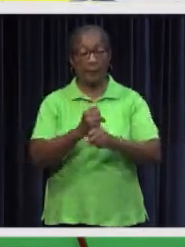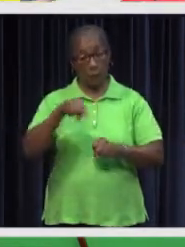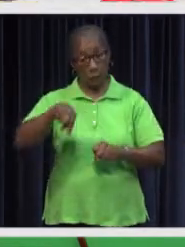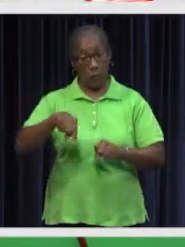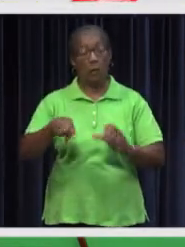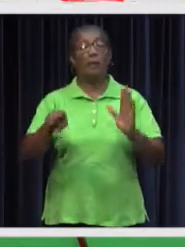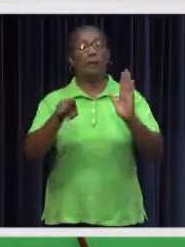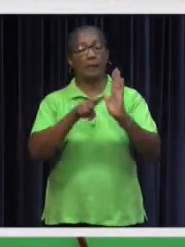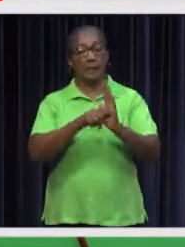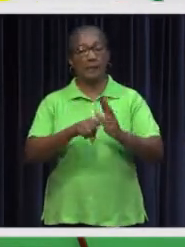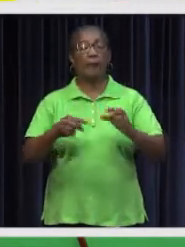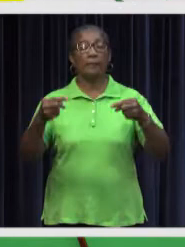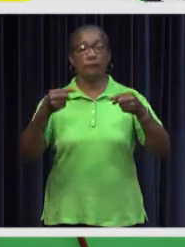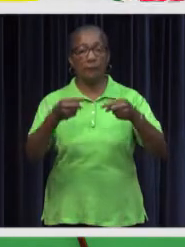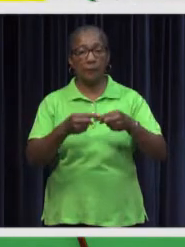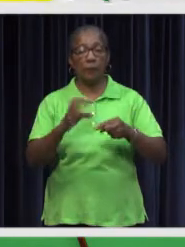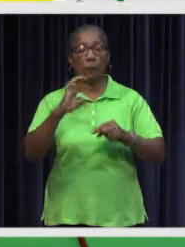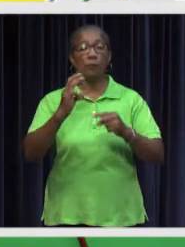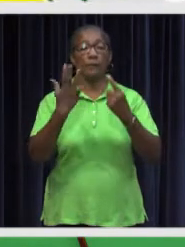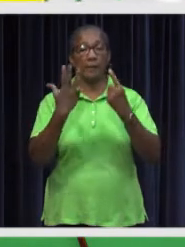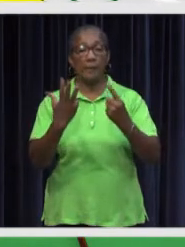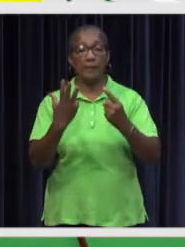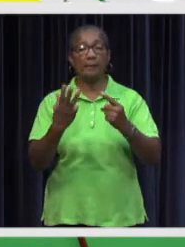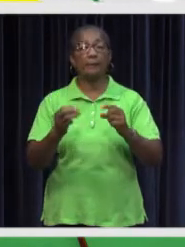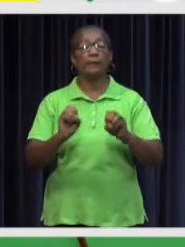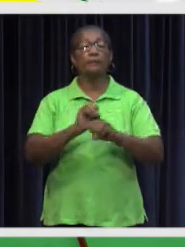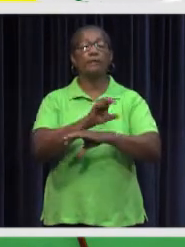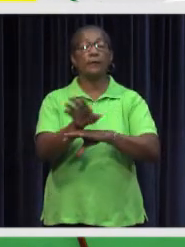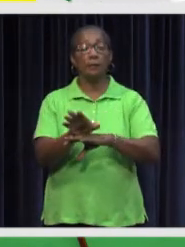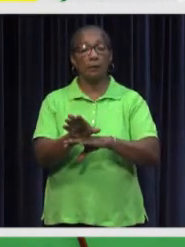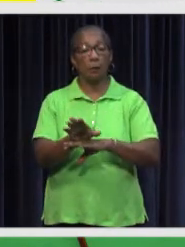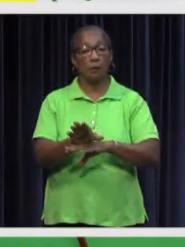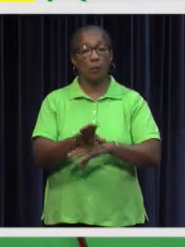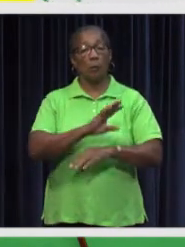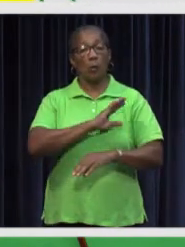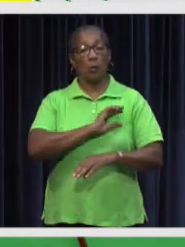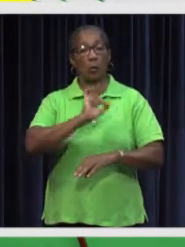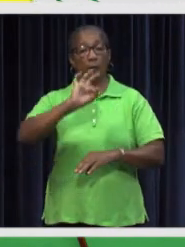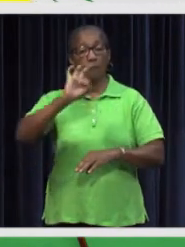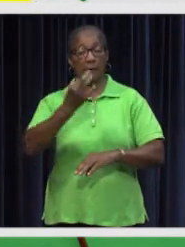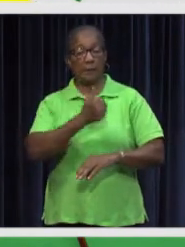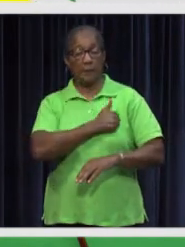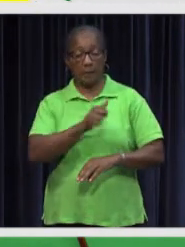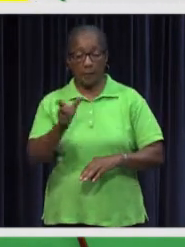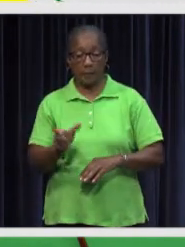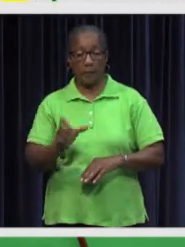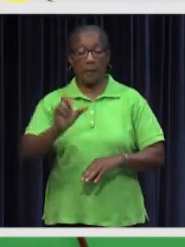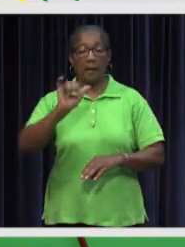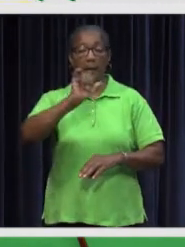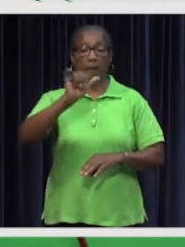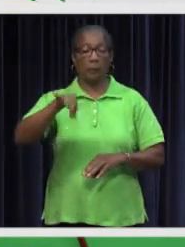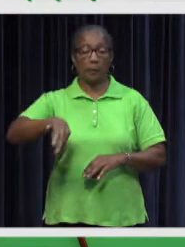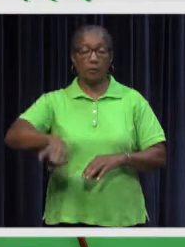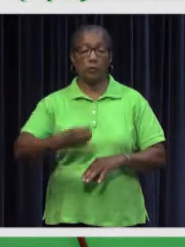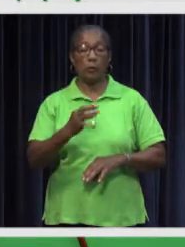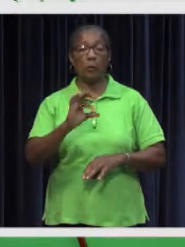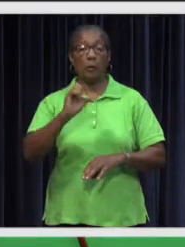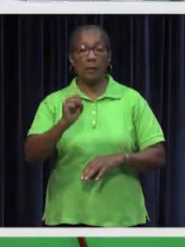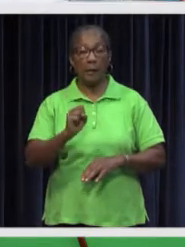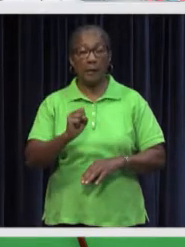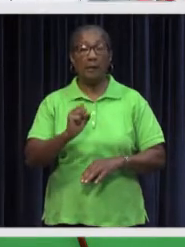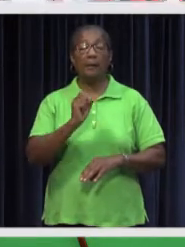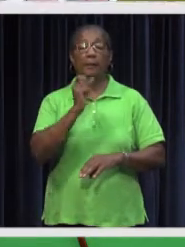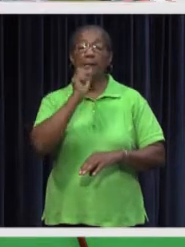are now tested negative for COVID-19. Among them is the French Ambassador for Suriname, Antoine Joly,